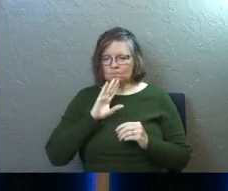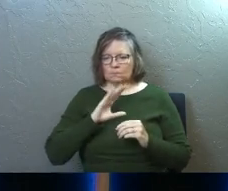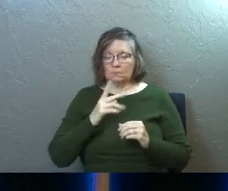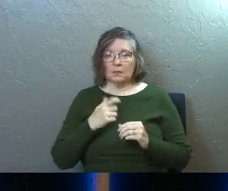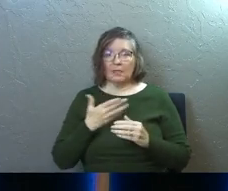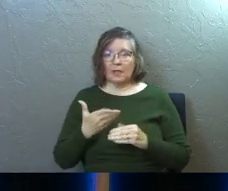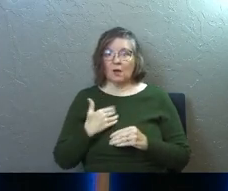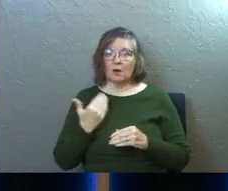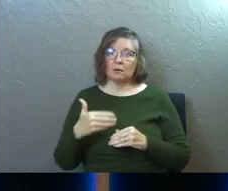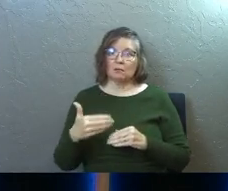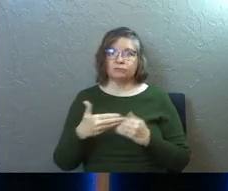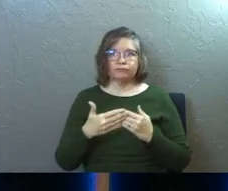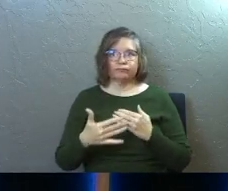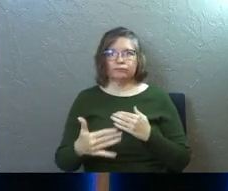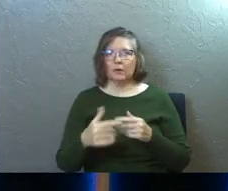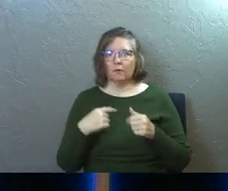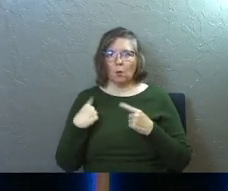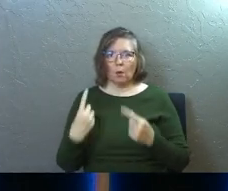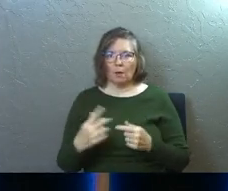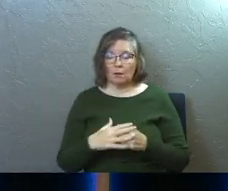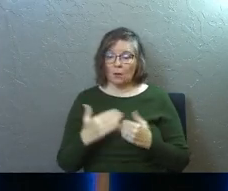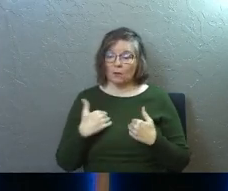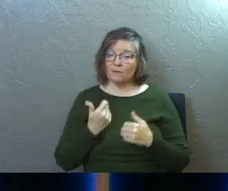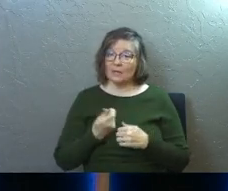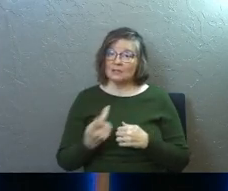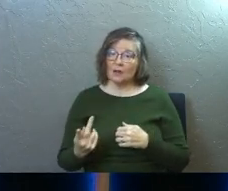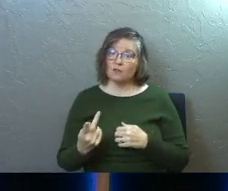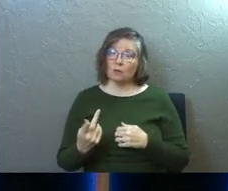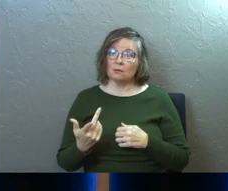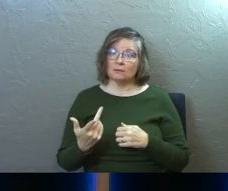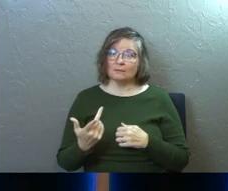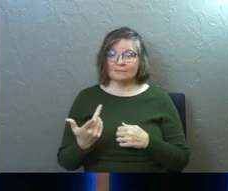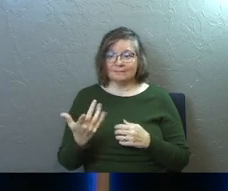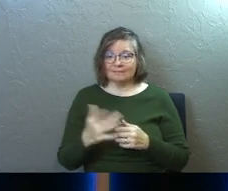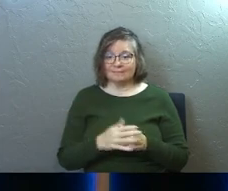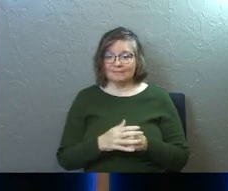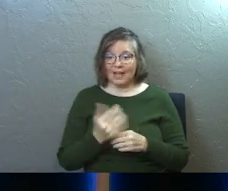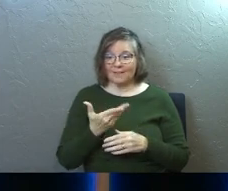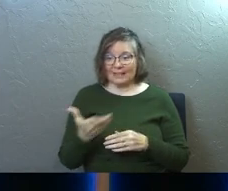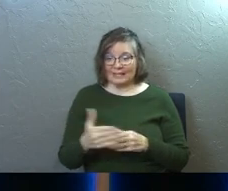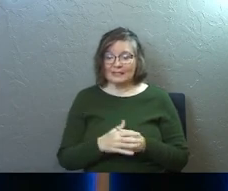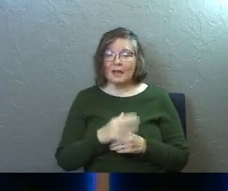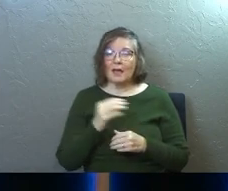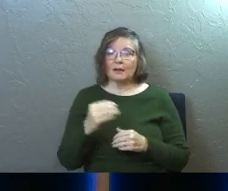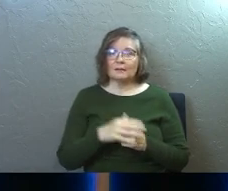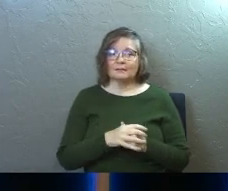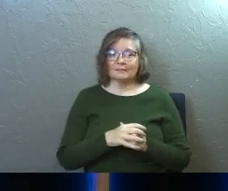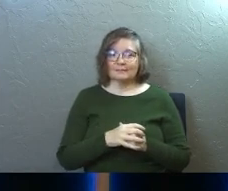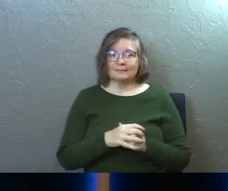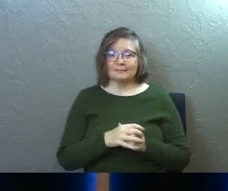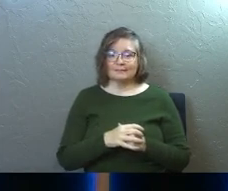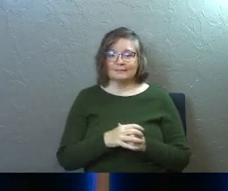And it's just there. And it goes on for a while. And we've had several, you know, of these. And